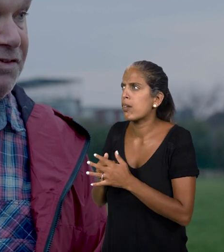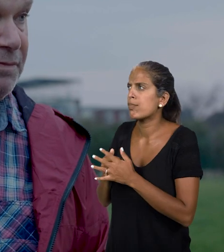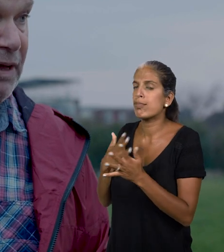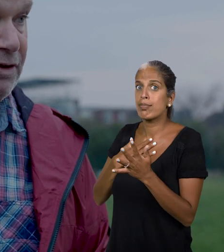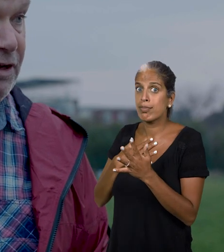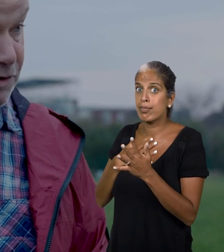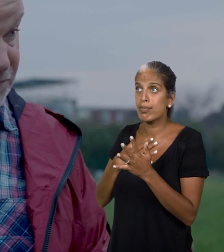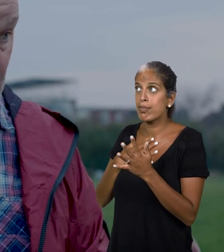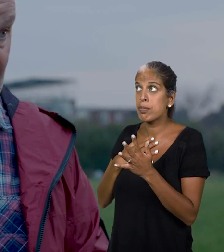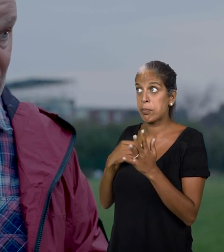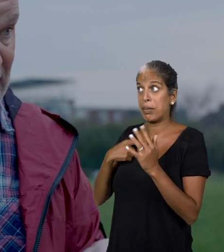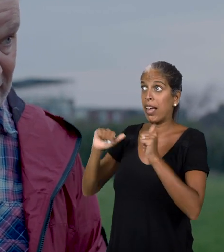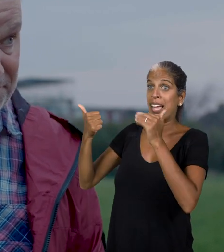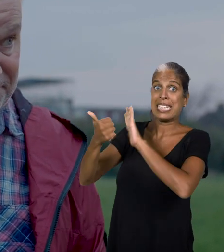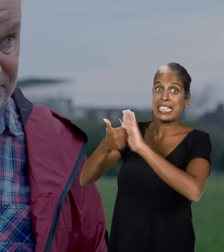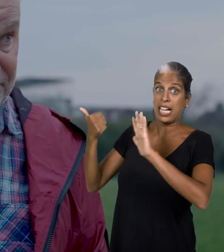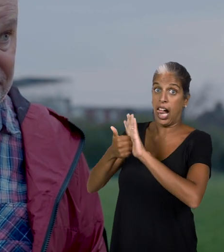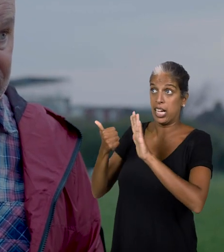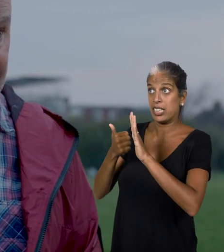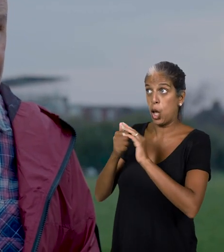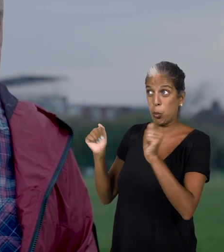supervising picker? You'd still be picking.